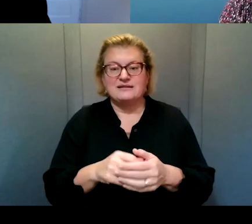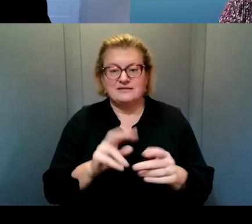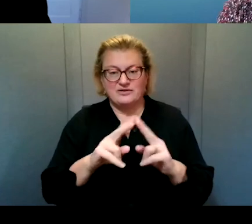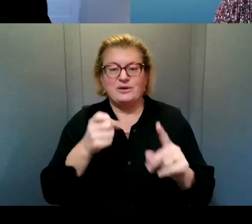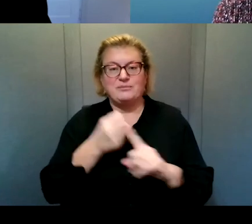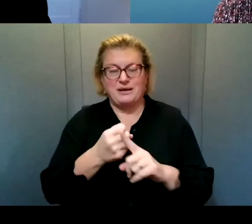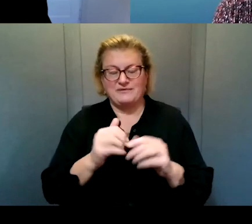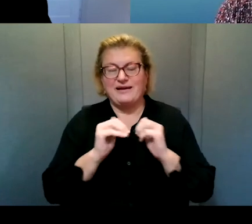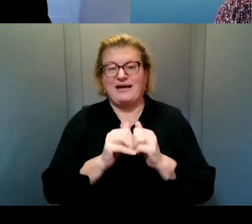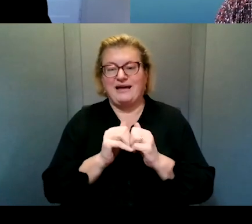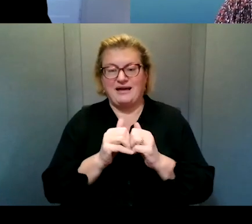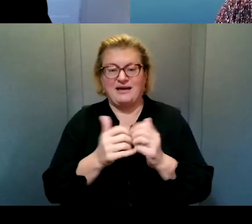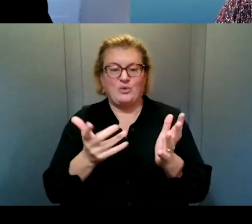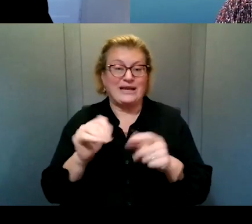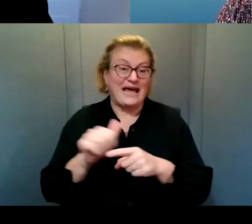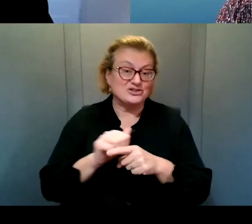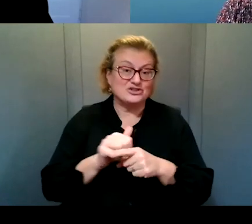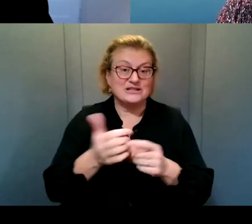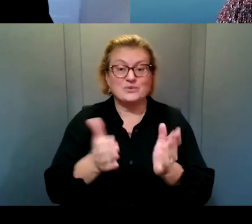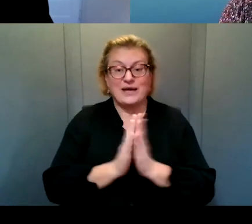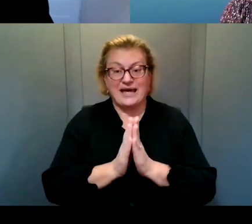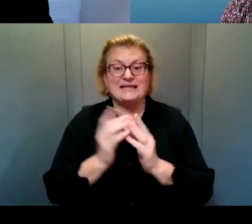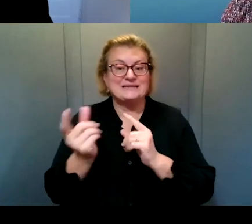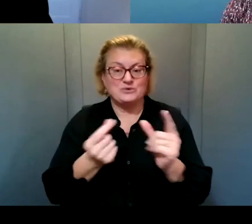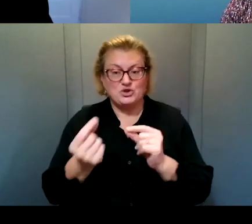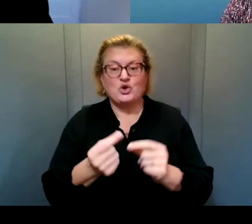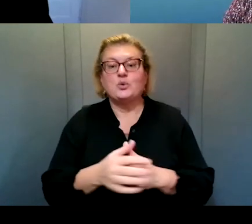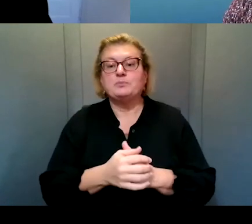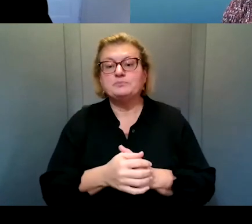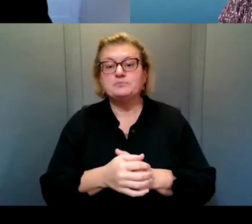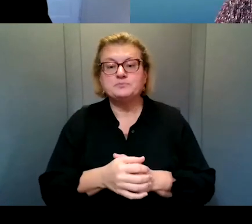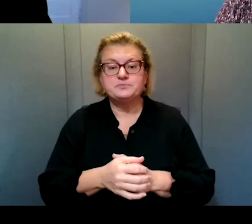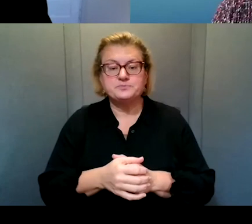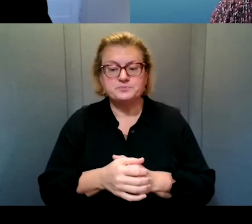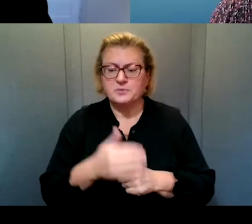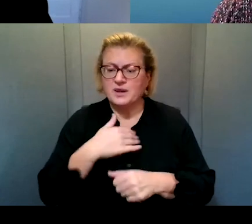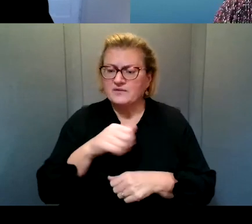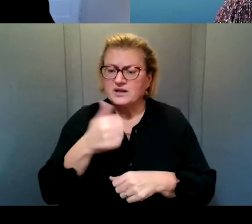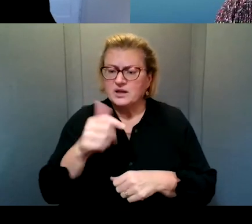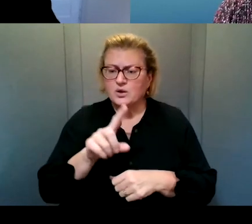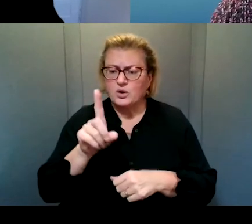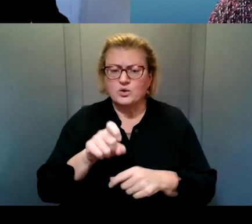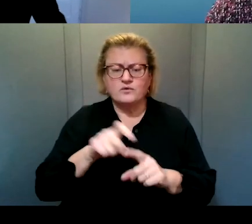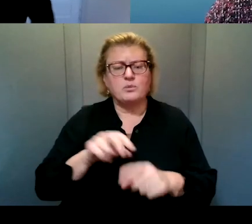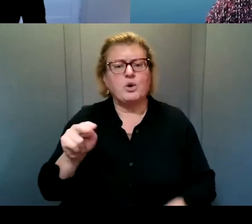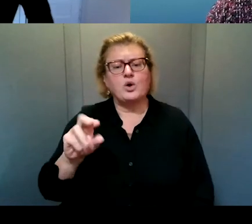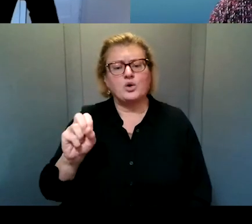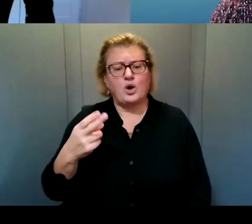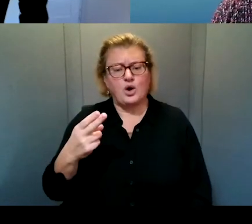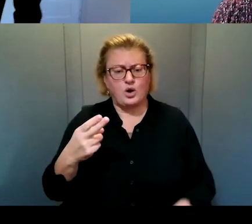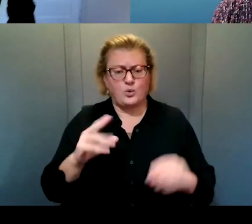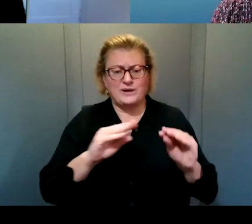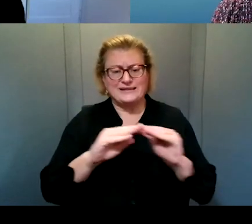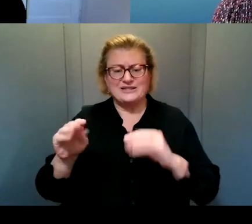for how we, what, what exercises we ask our students to do. Um, so we have another question from Noah who teaches Arabic